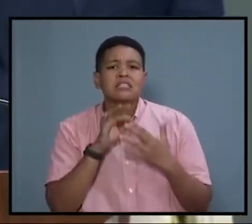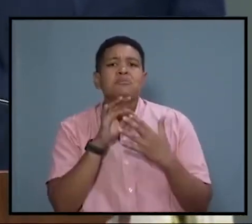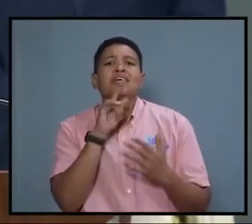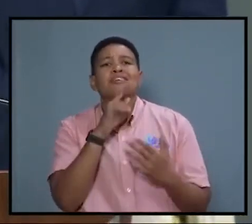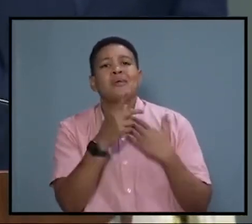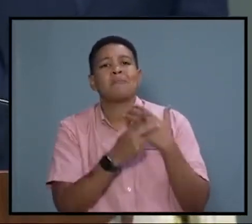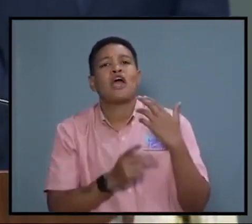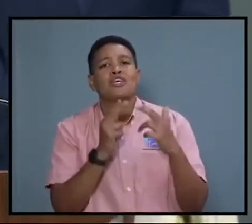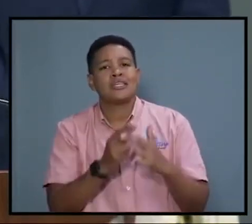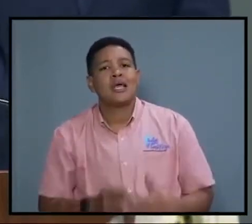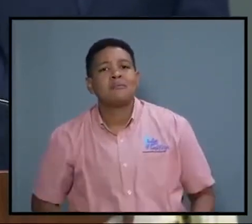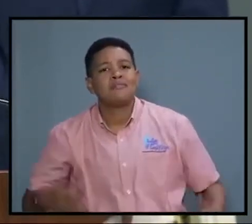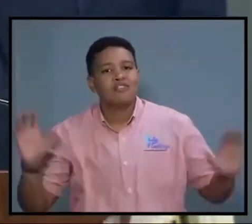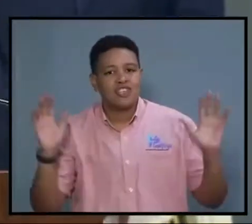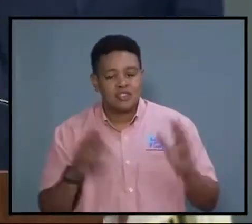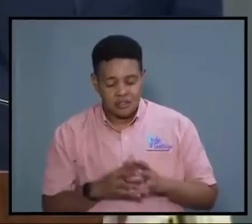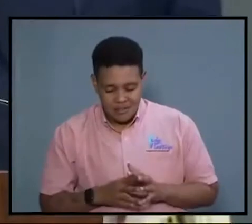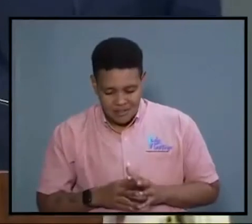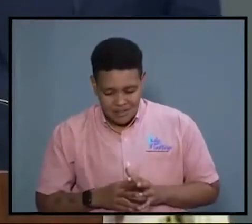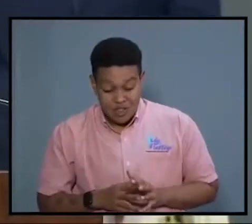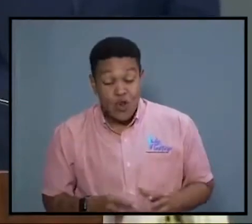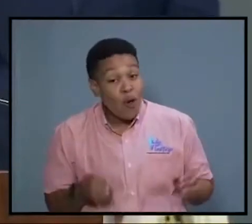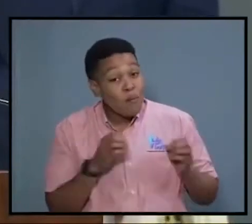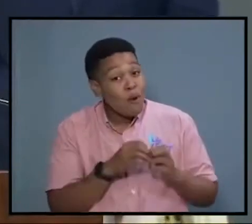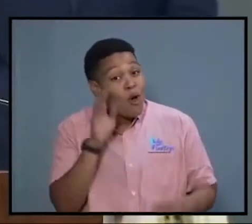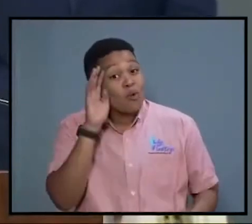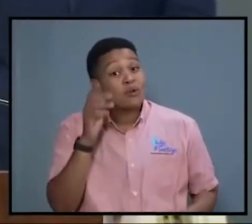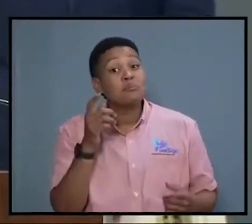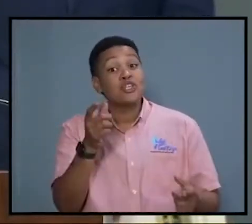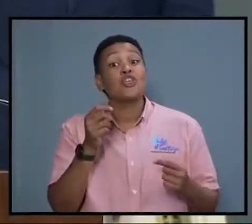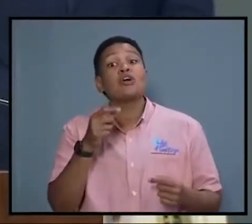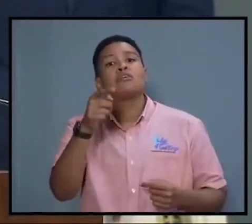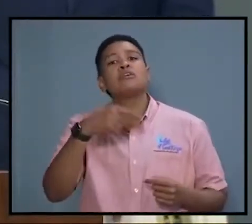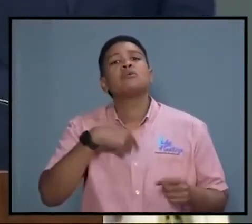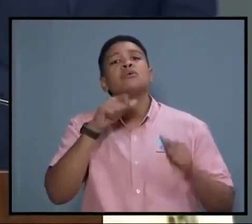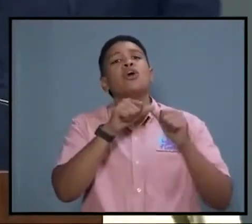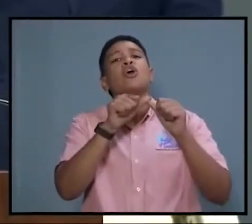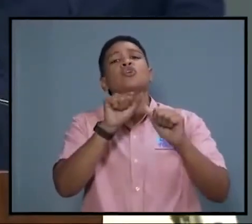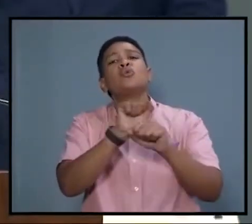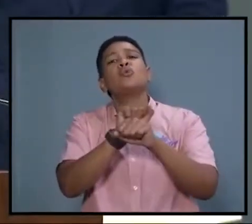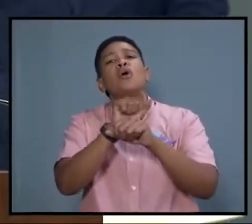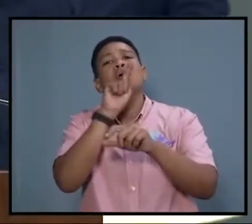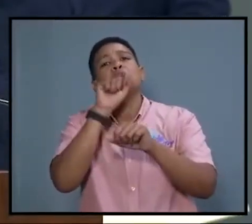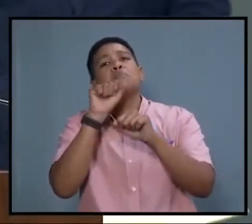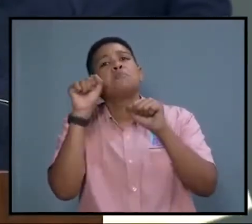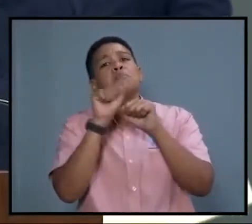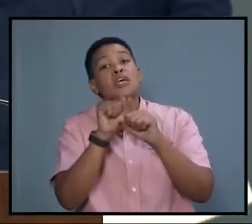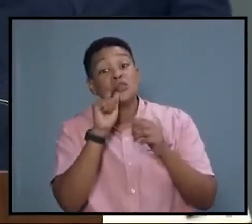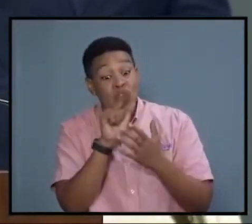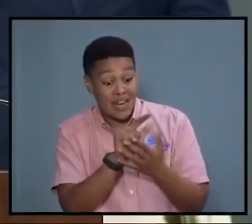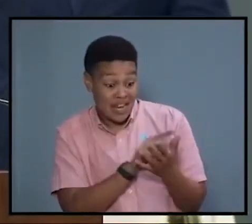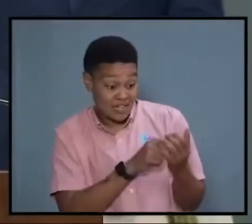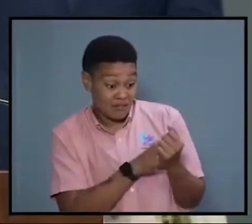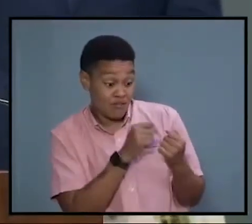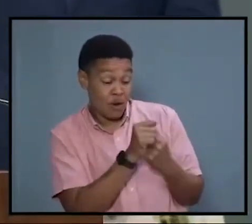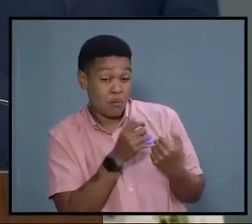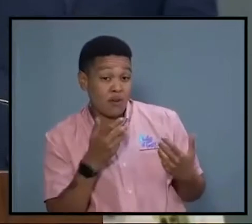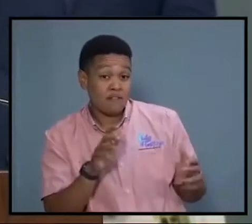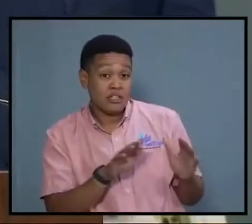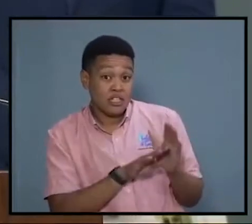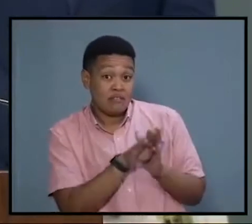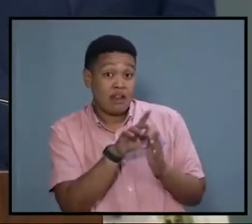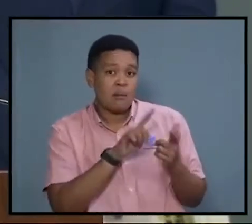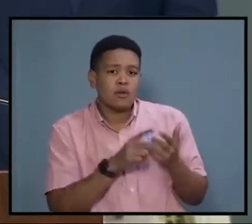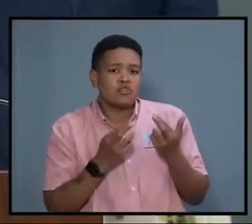So, more will be done, and we will continue to work to ensure that the legislative framework is developed, as well as the resources that are